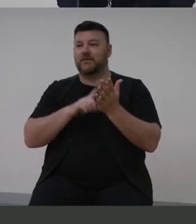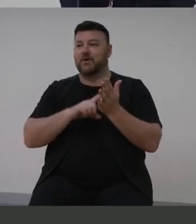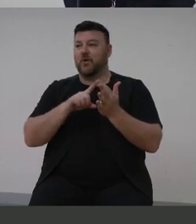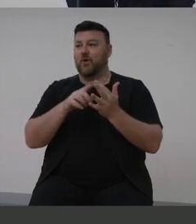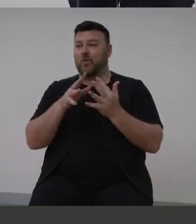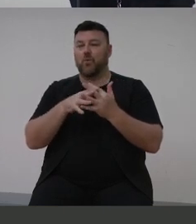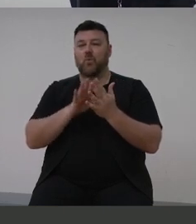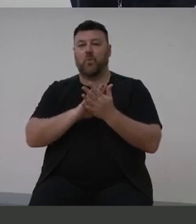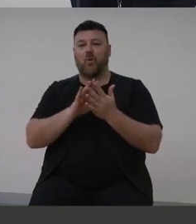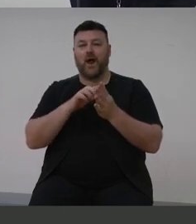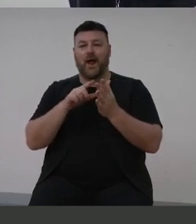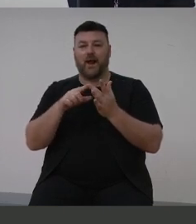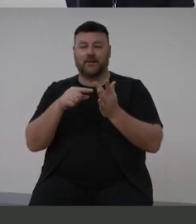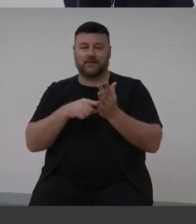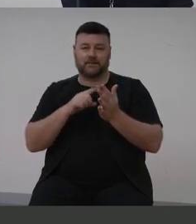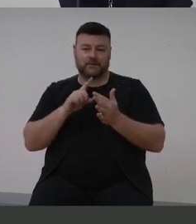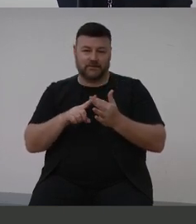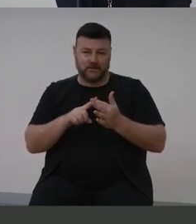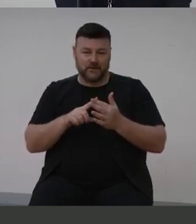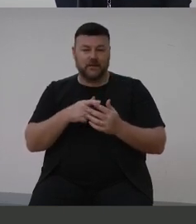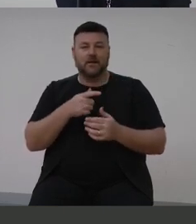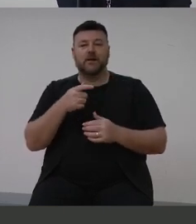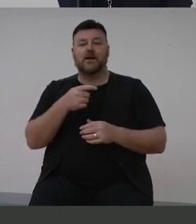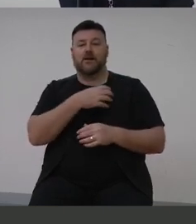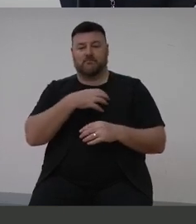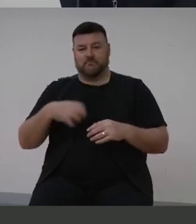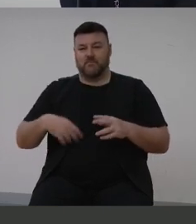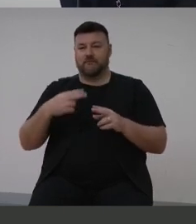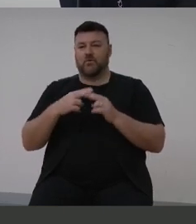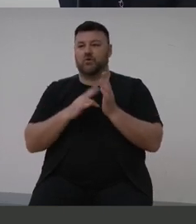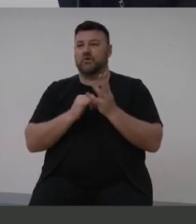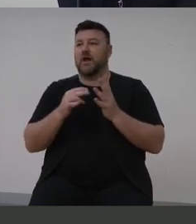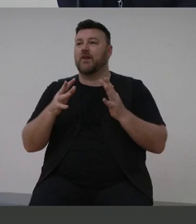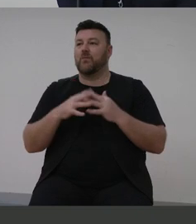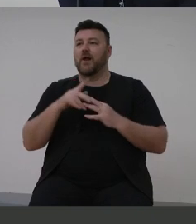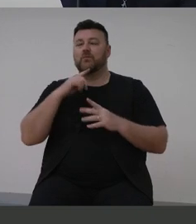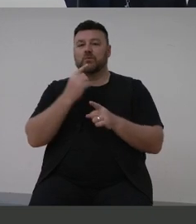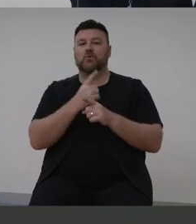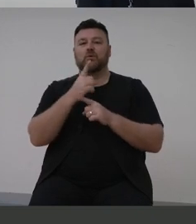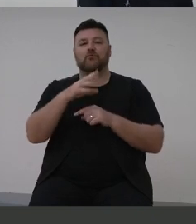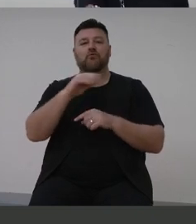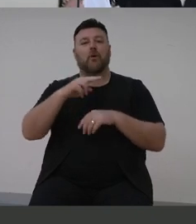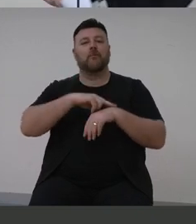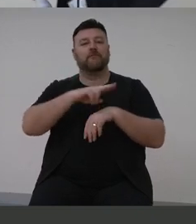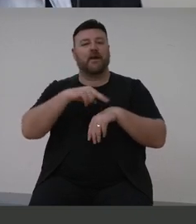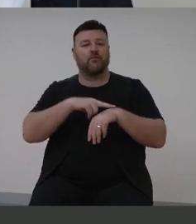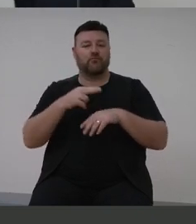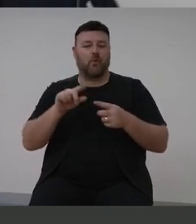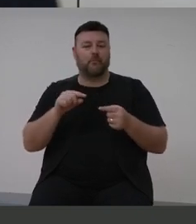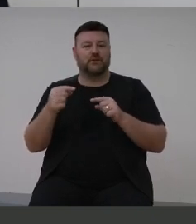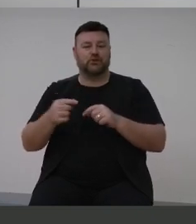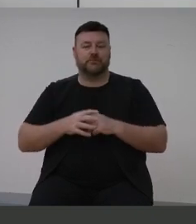member for Kingsford Smith New South Wales, to speak on behalf of the federal opposition. Thank you very much.